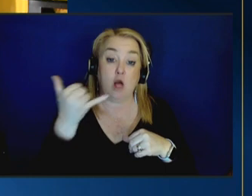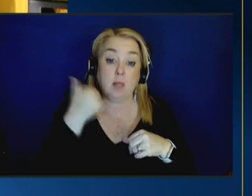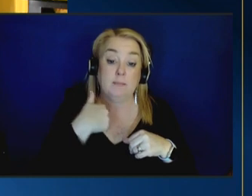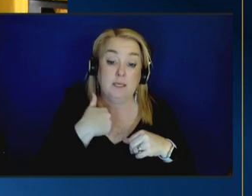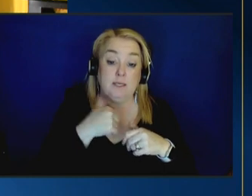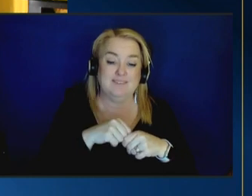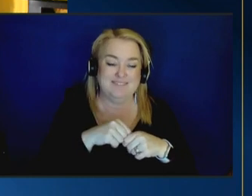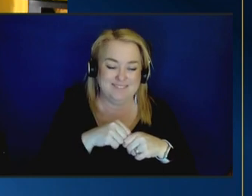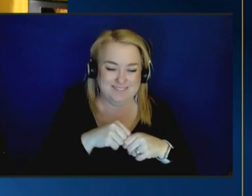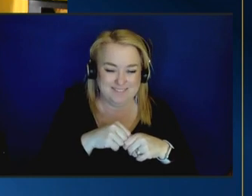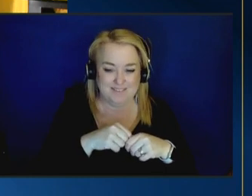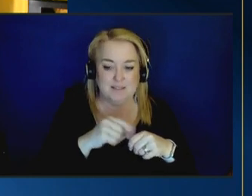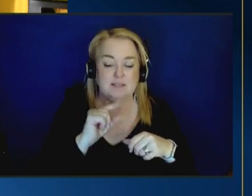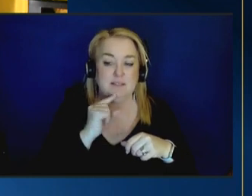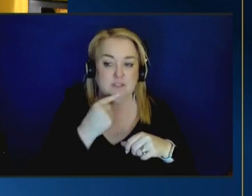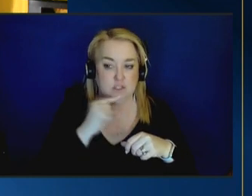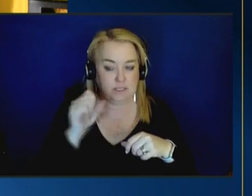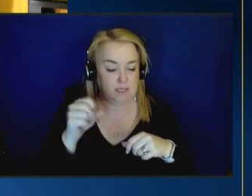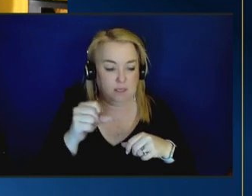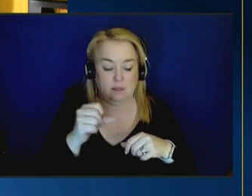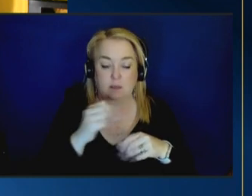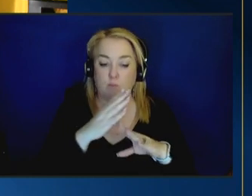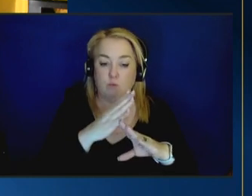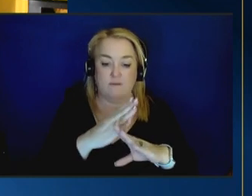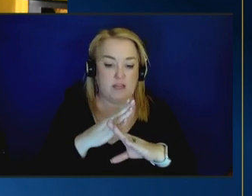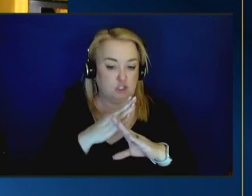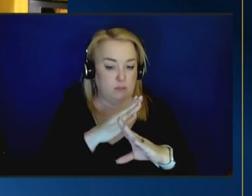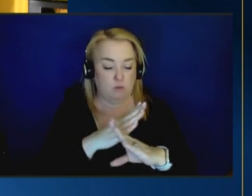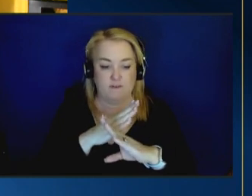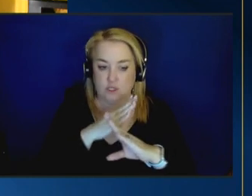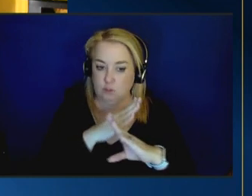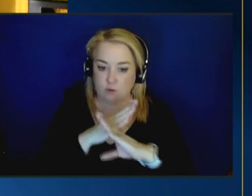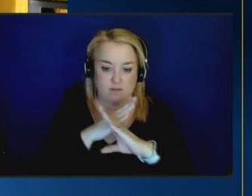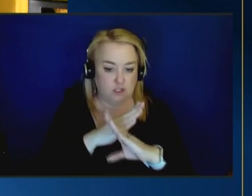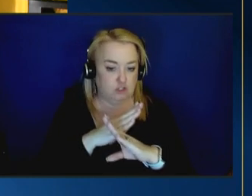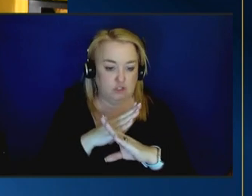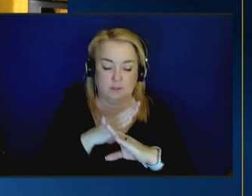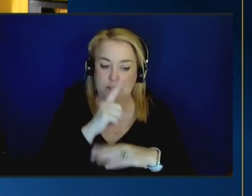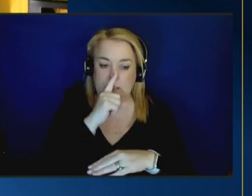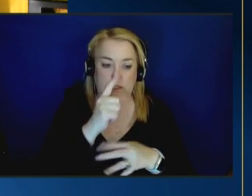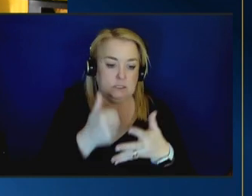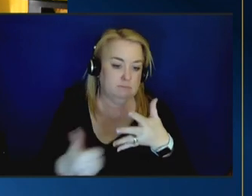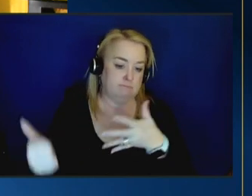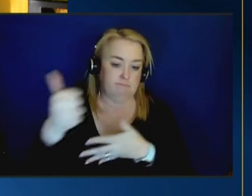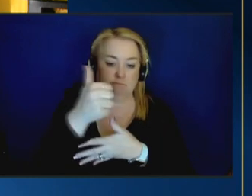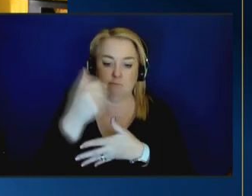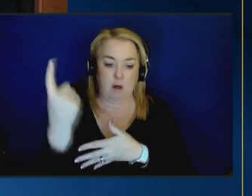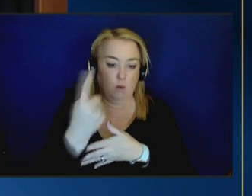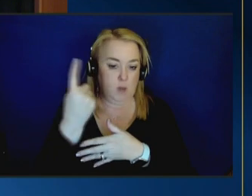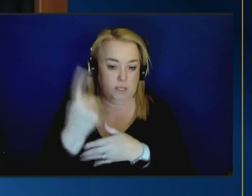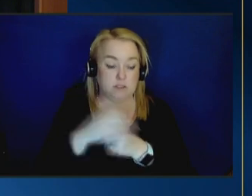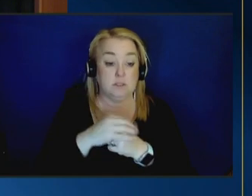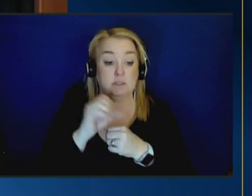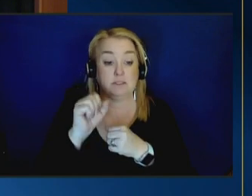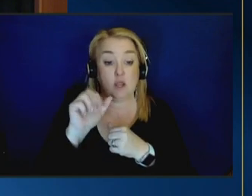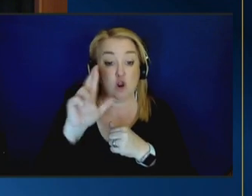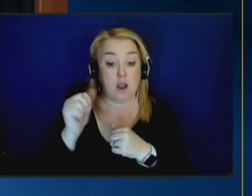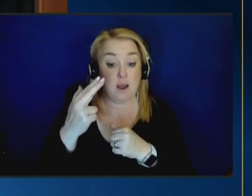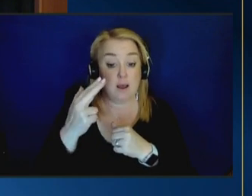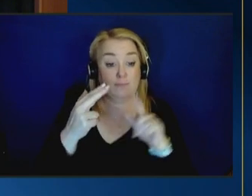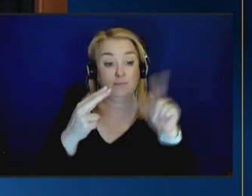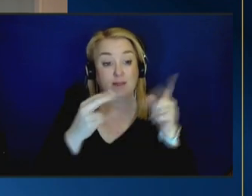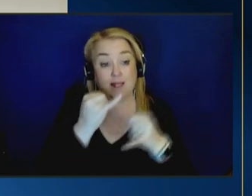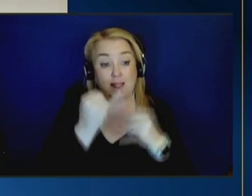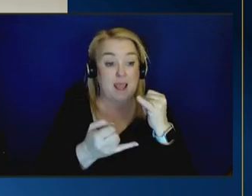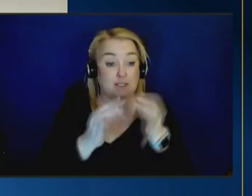um uh no prevention prevention right the the top the top priority always um sarah giving you the the last word